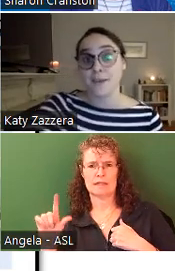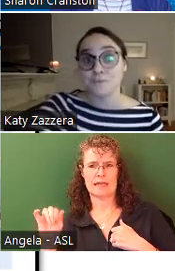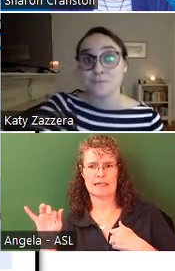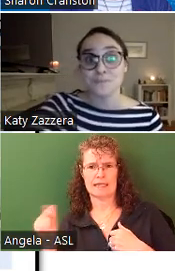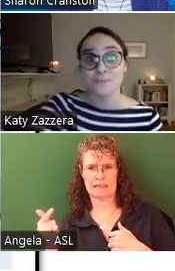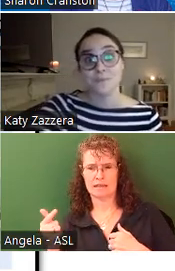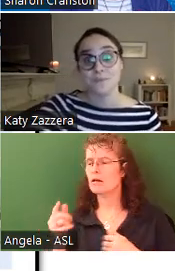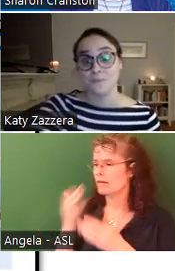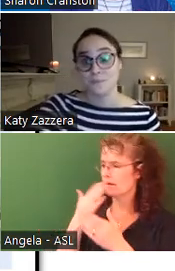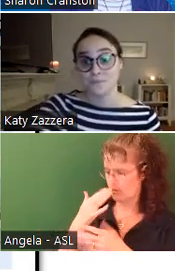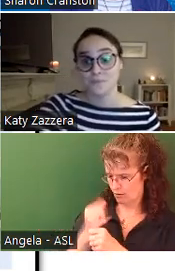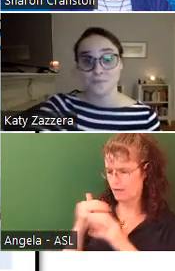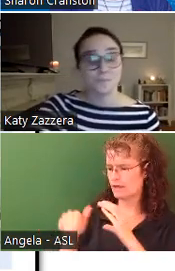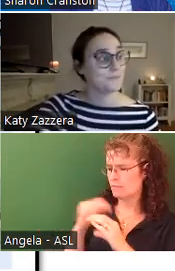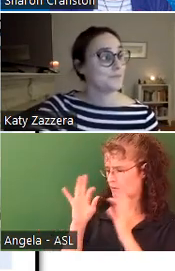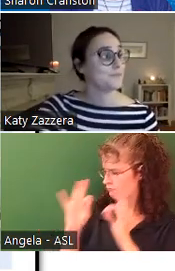reaches out.